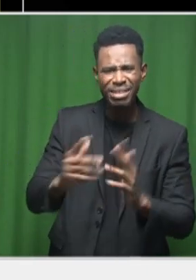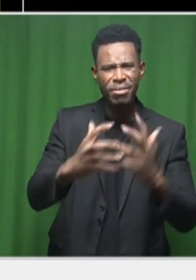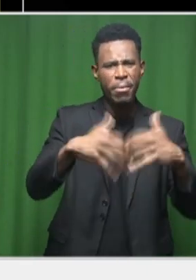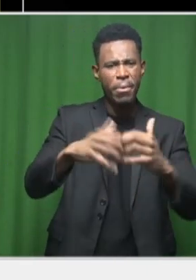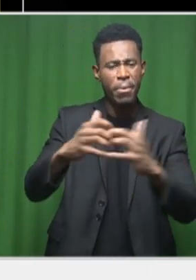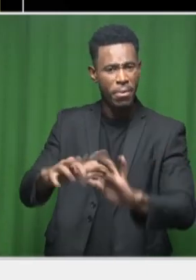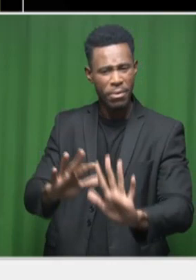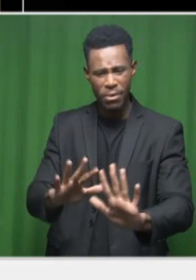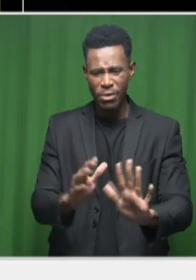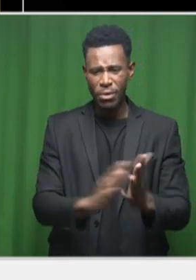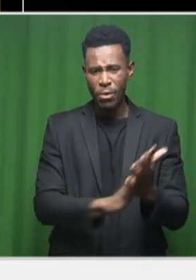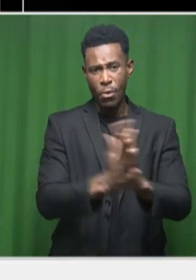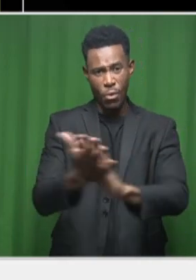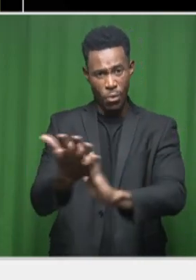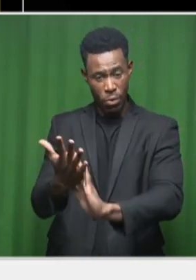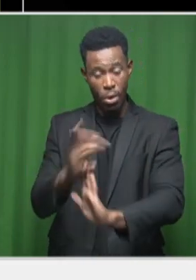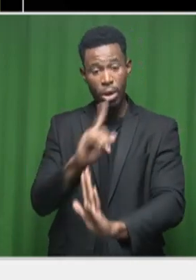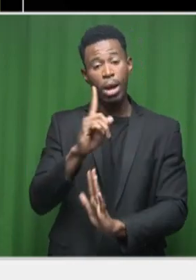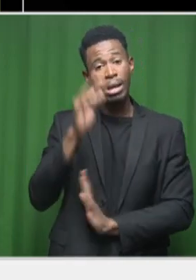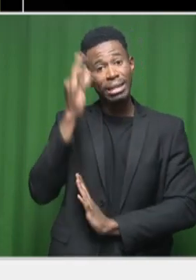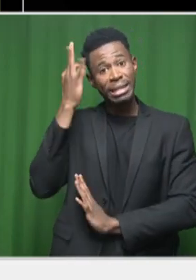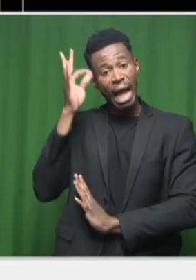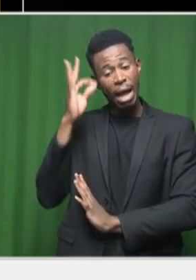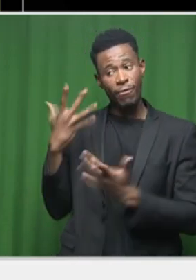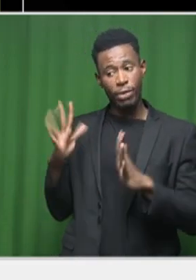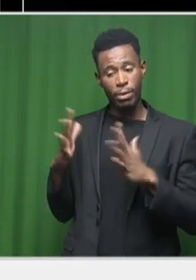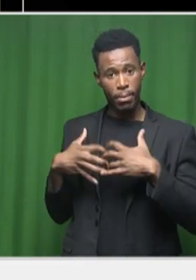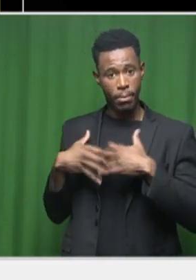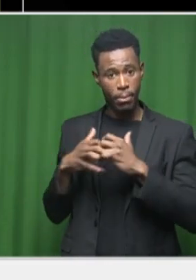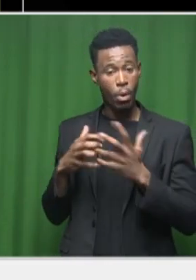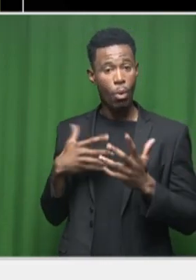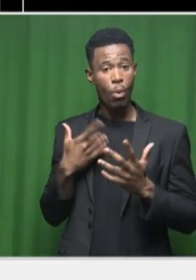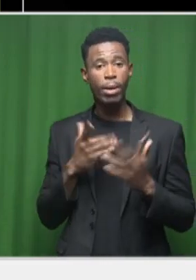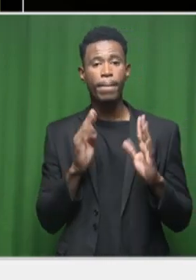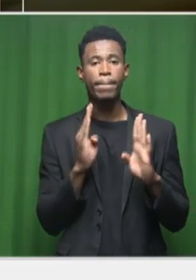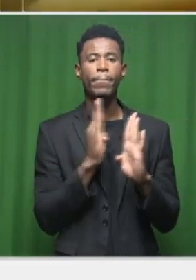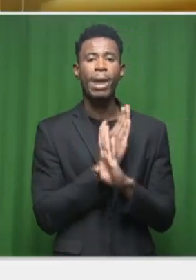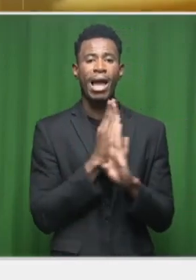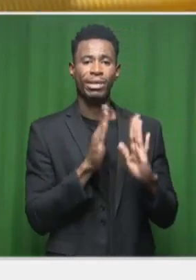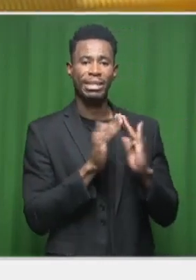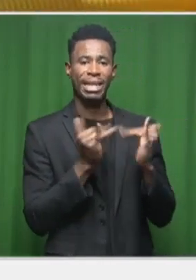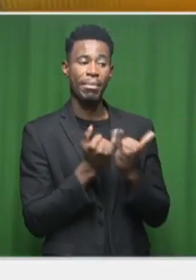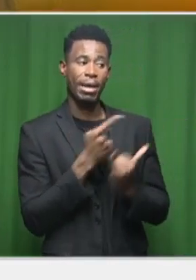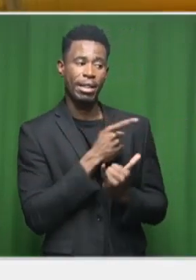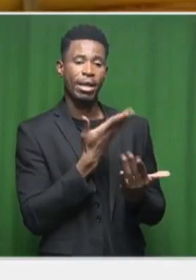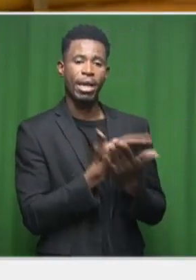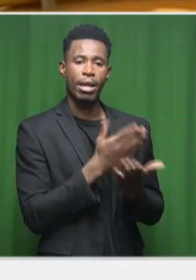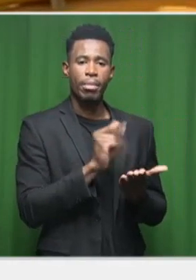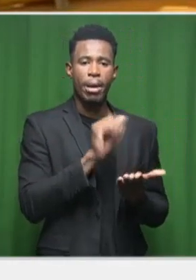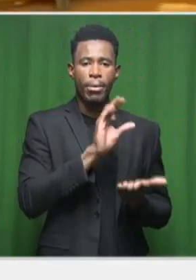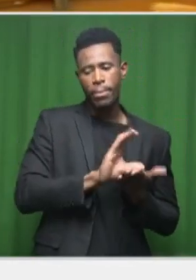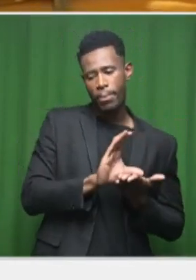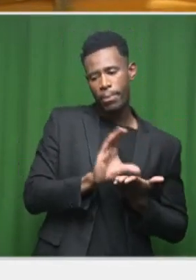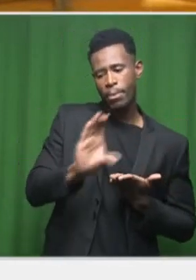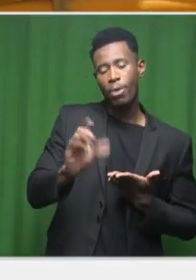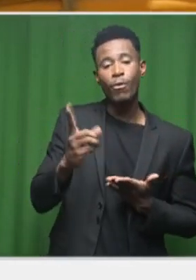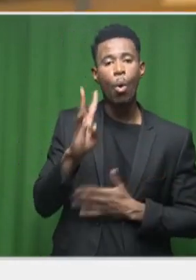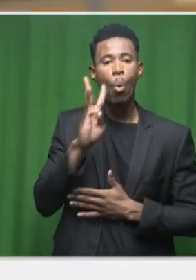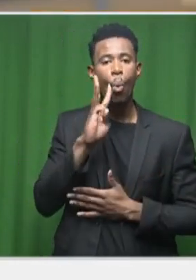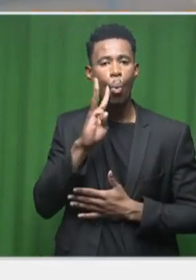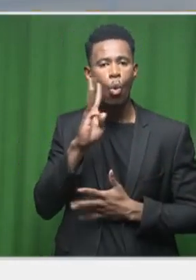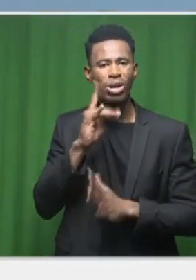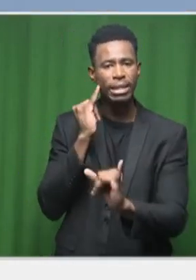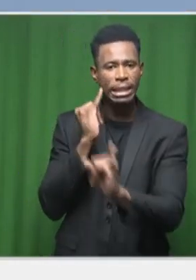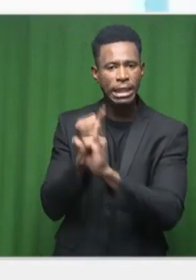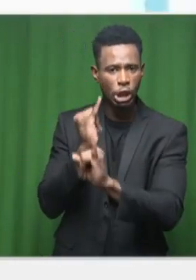set up an office to facilitate private investment in the water industry in order to at least try and arrest the